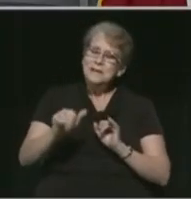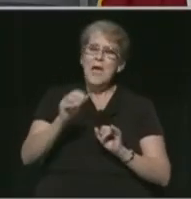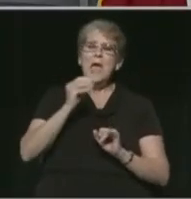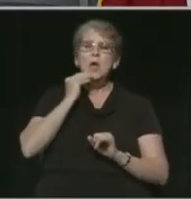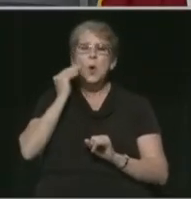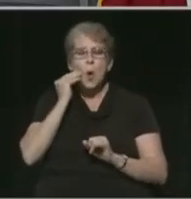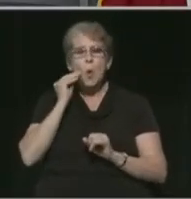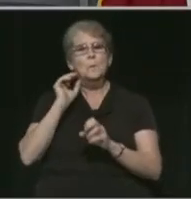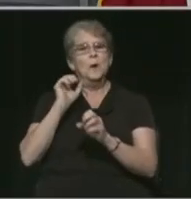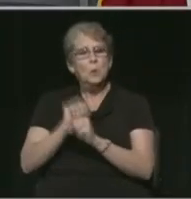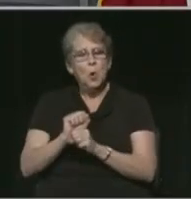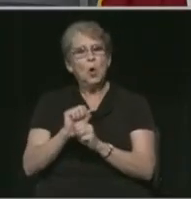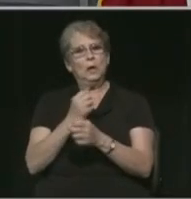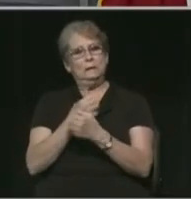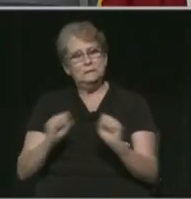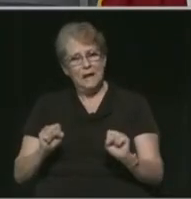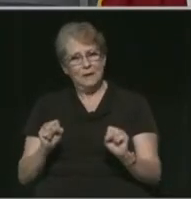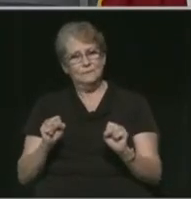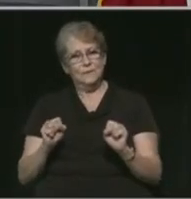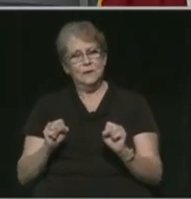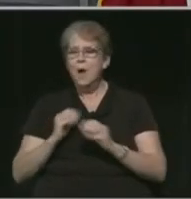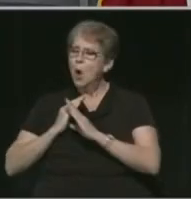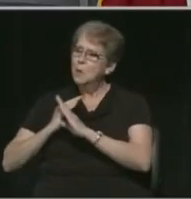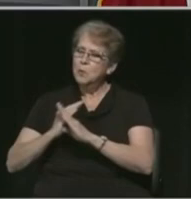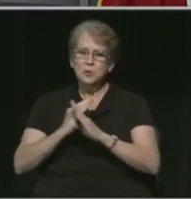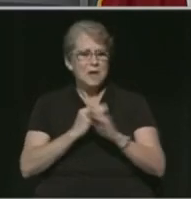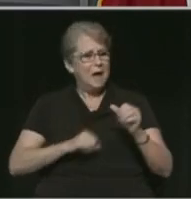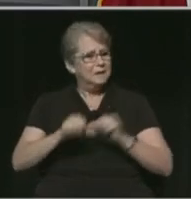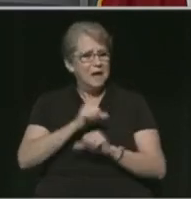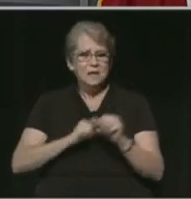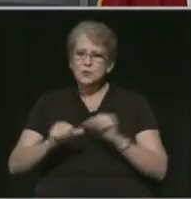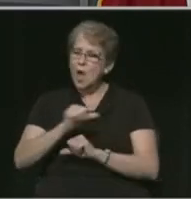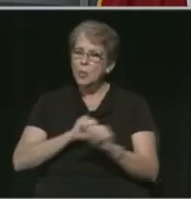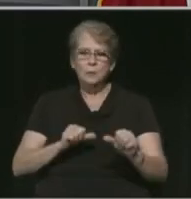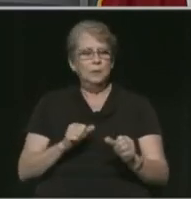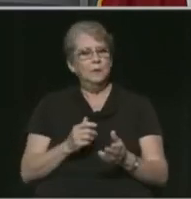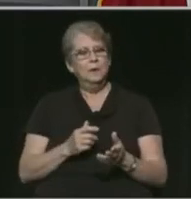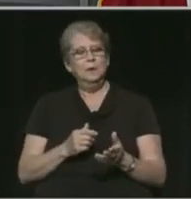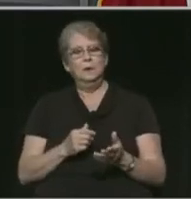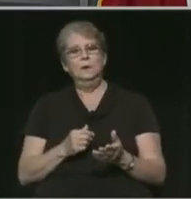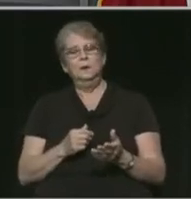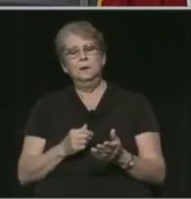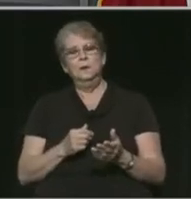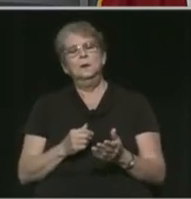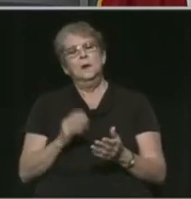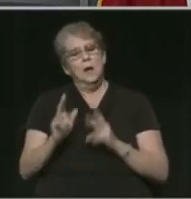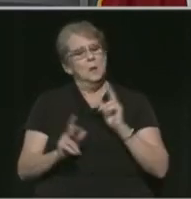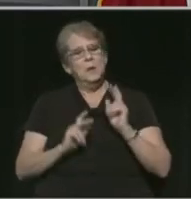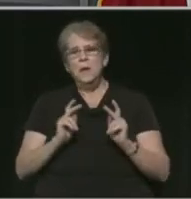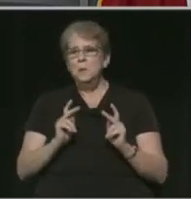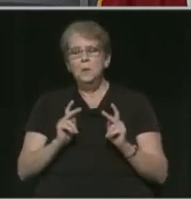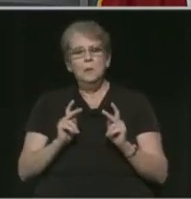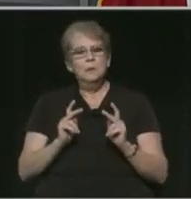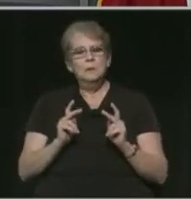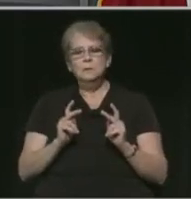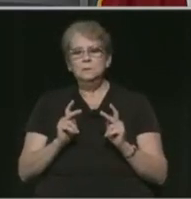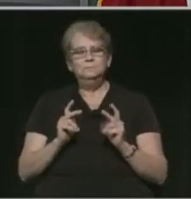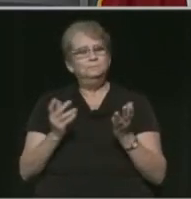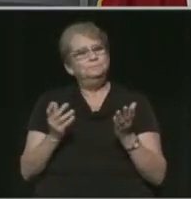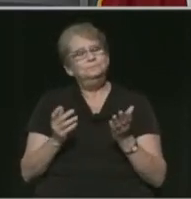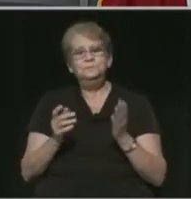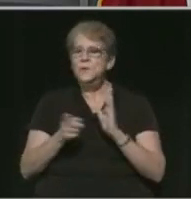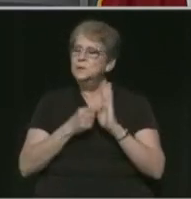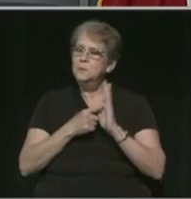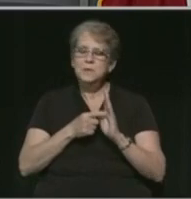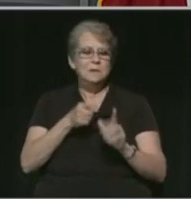work safe, and to protect everybody else doing that. People just sometimes